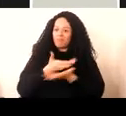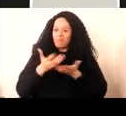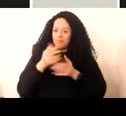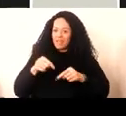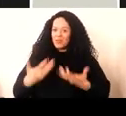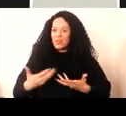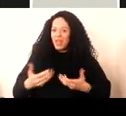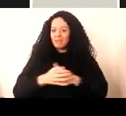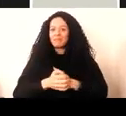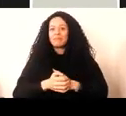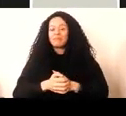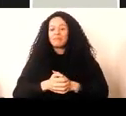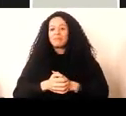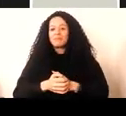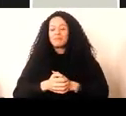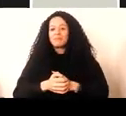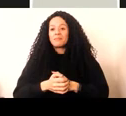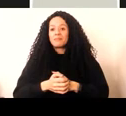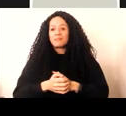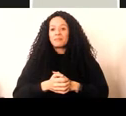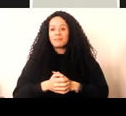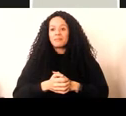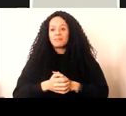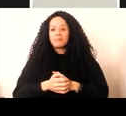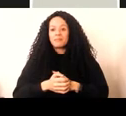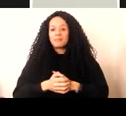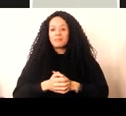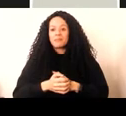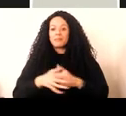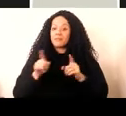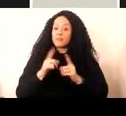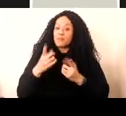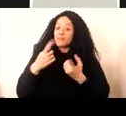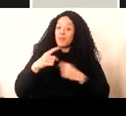as an aside, we do so in the company of Bubble Pup and Friends.